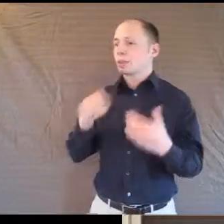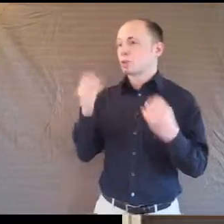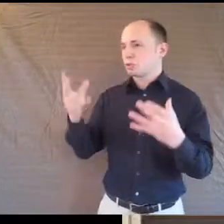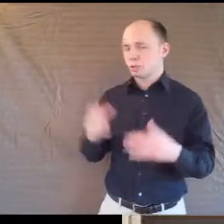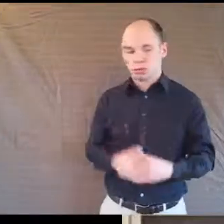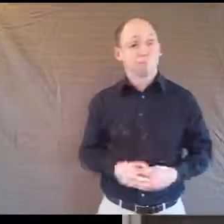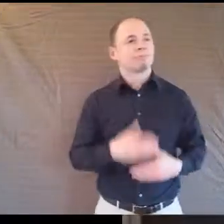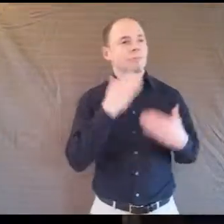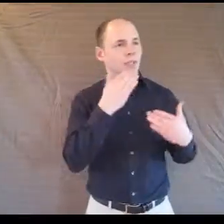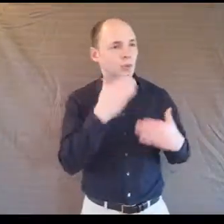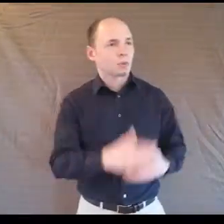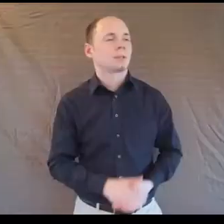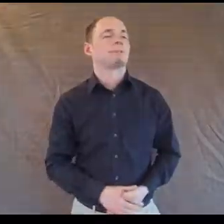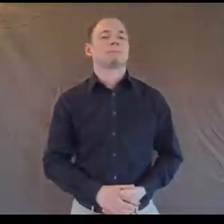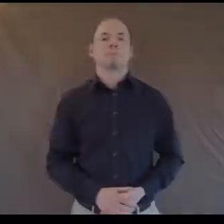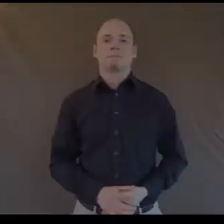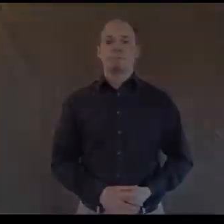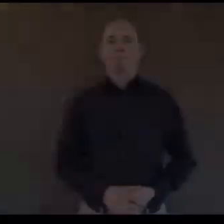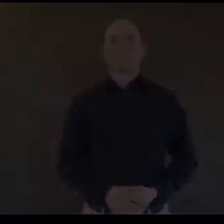much. Sure. Thanks, Michael.